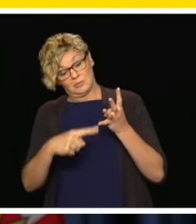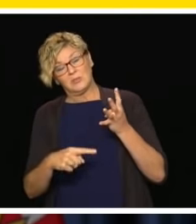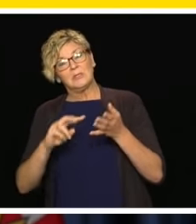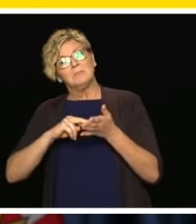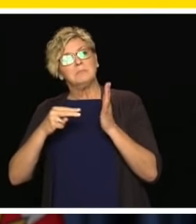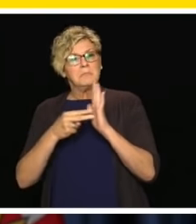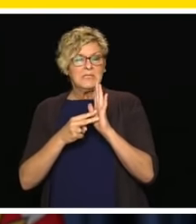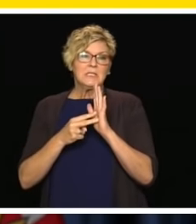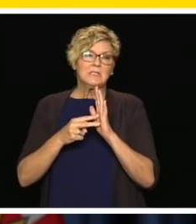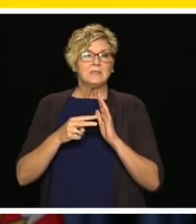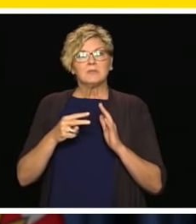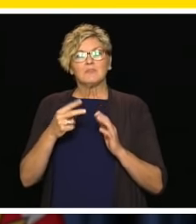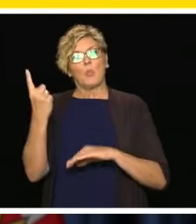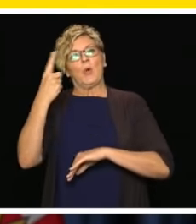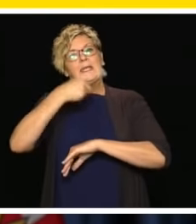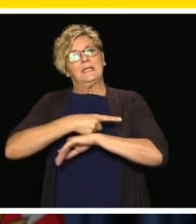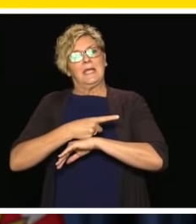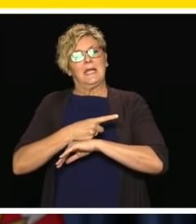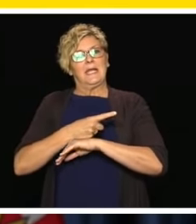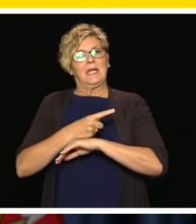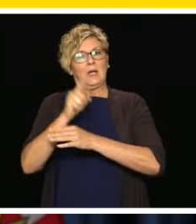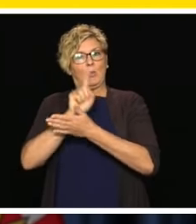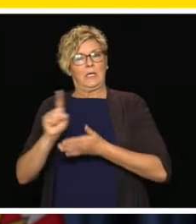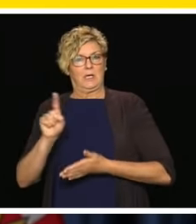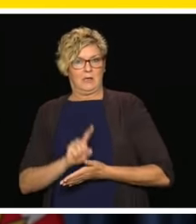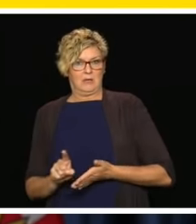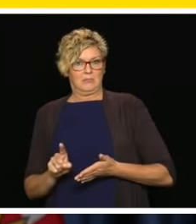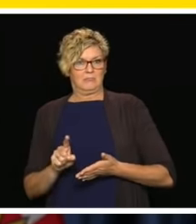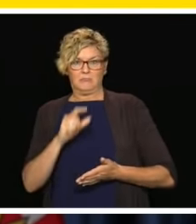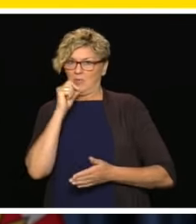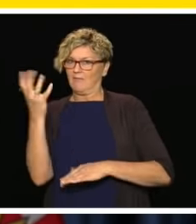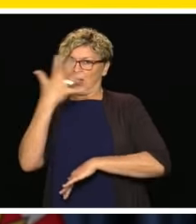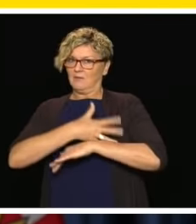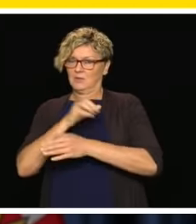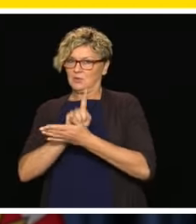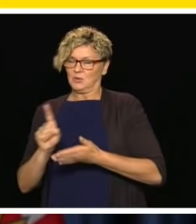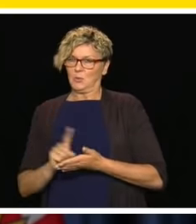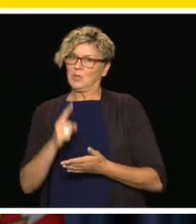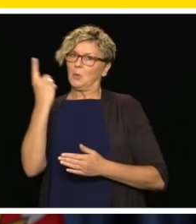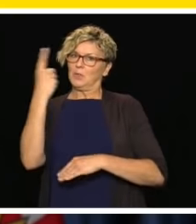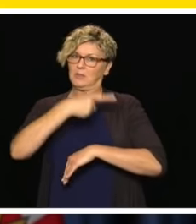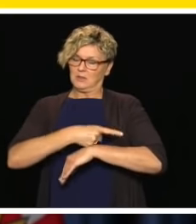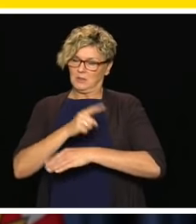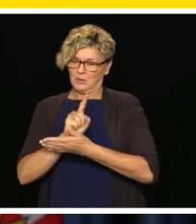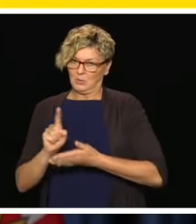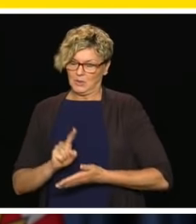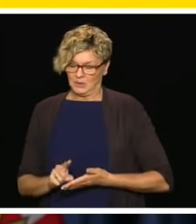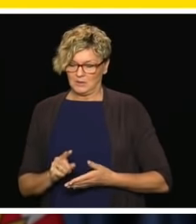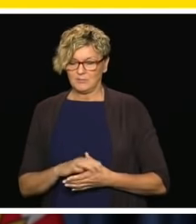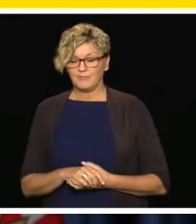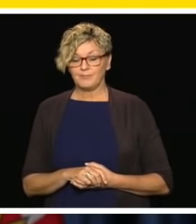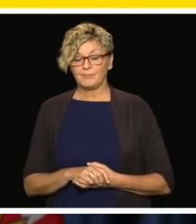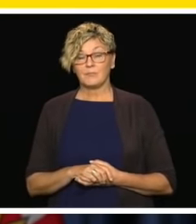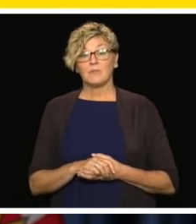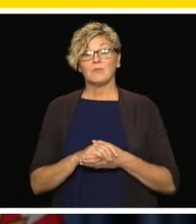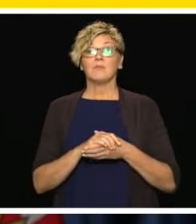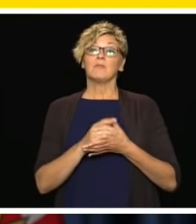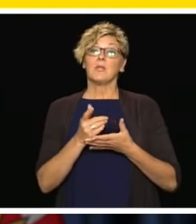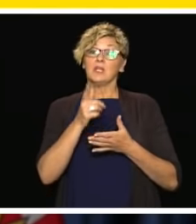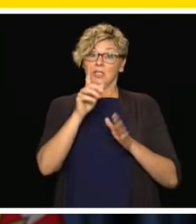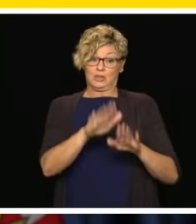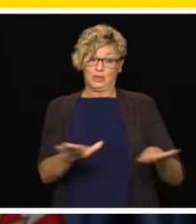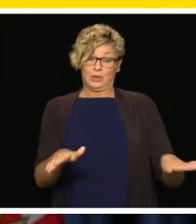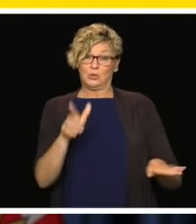detailed schedules and transportation plans to welcome students back. And for children of essential service workers, those who need extra support,